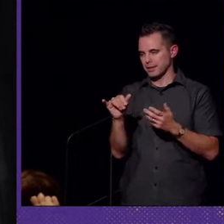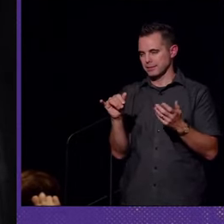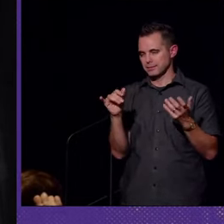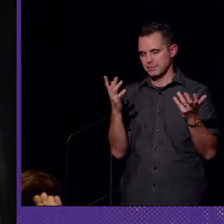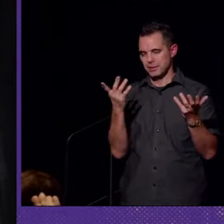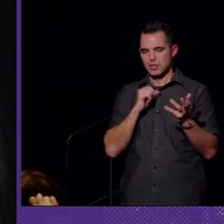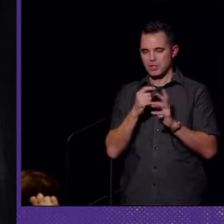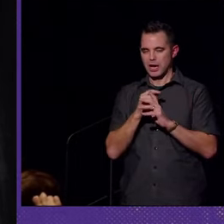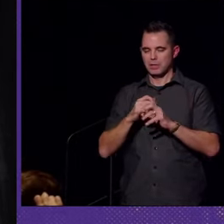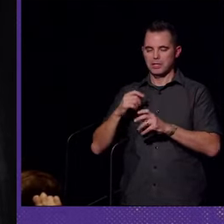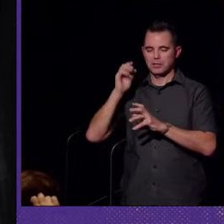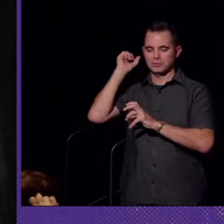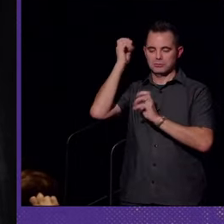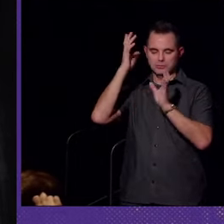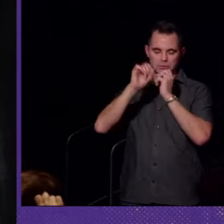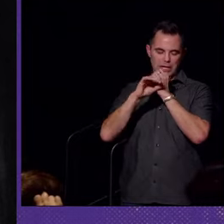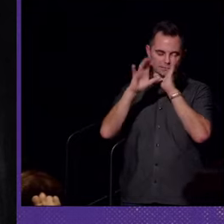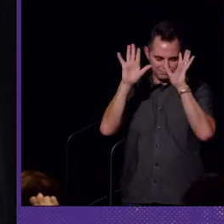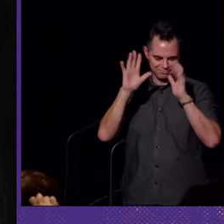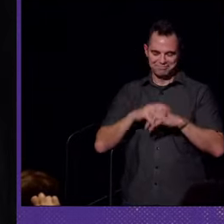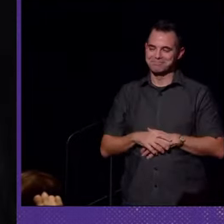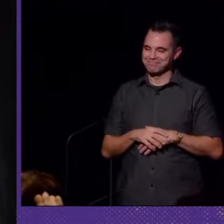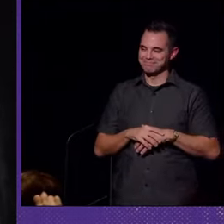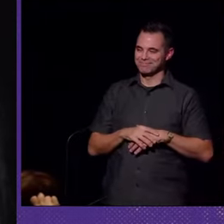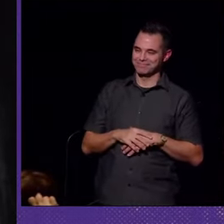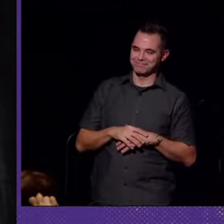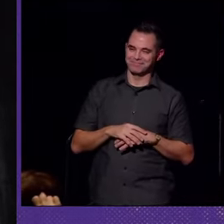Sorry. I went on a rant there. Sorry. Okay.